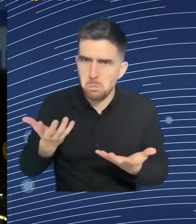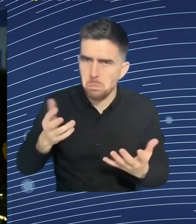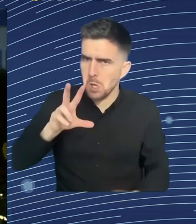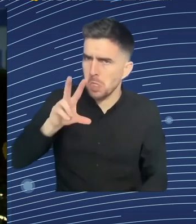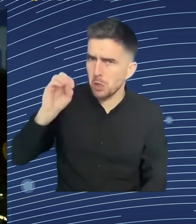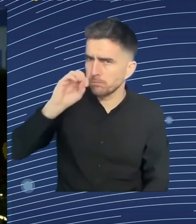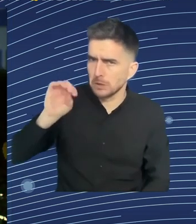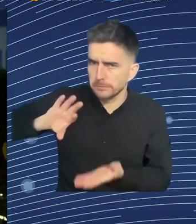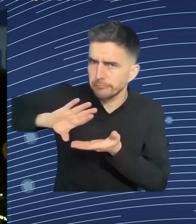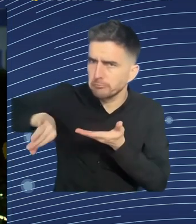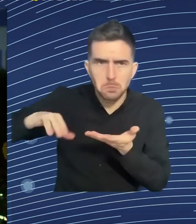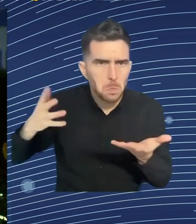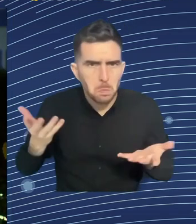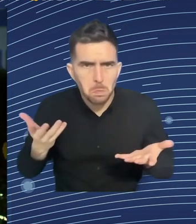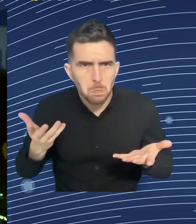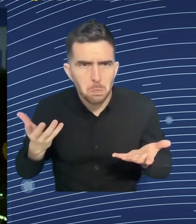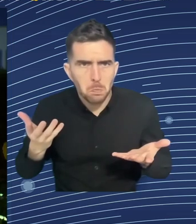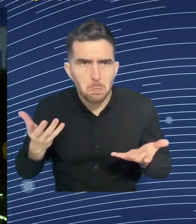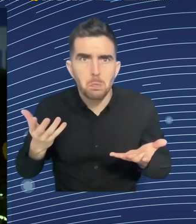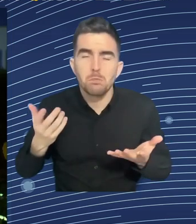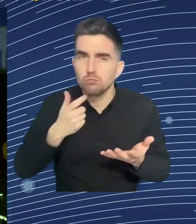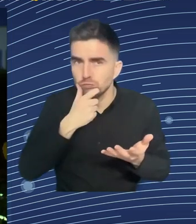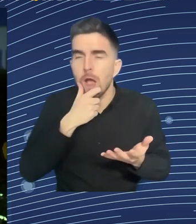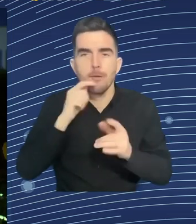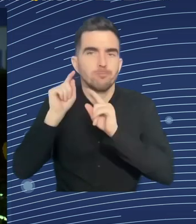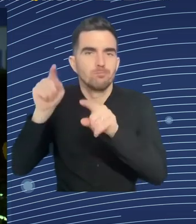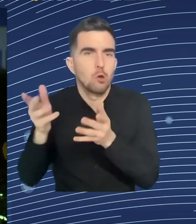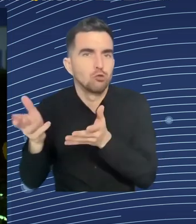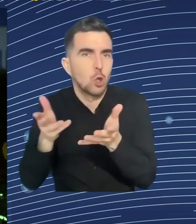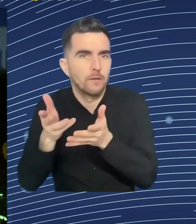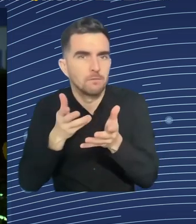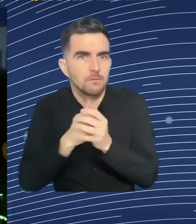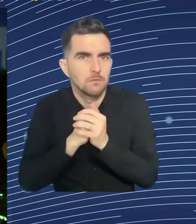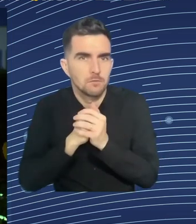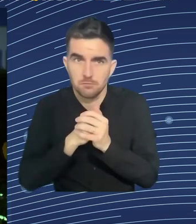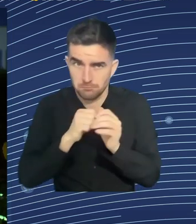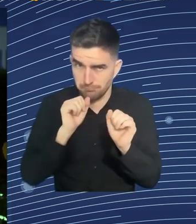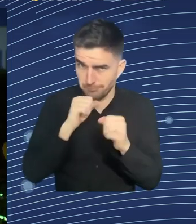did, and there would be as much demand for services as it is now.